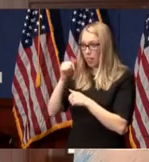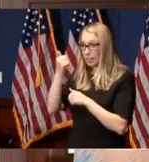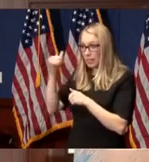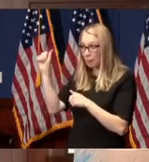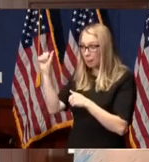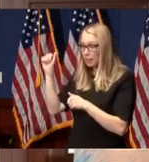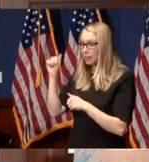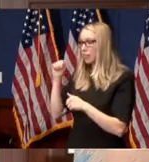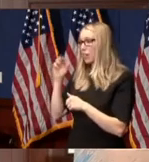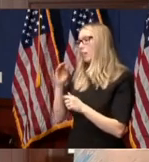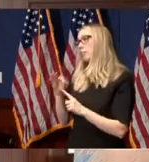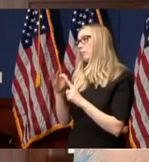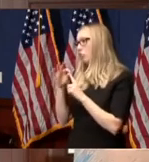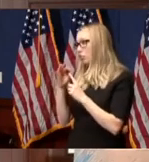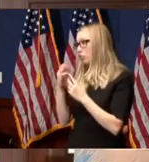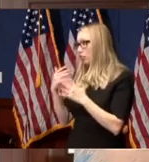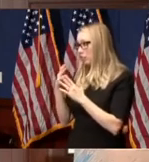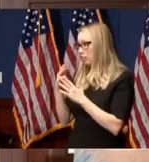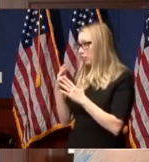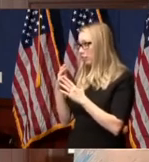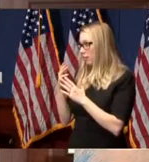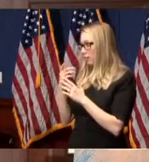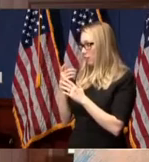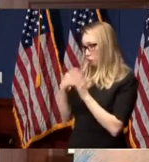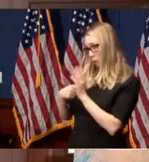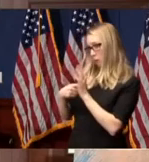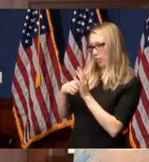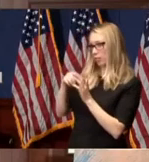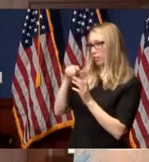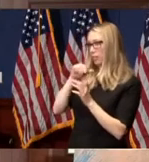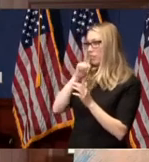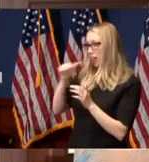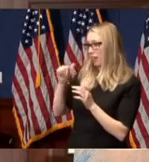ADAPT, and especially on behalf of Not Dead Yet.